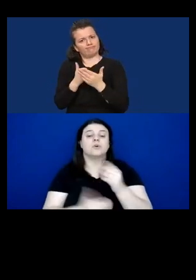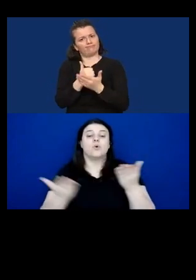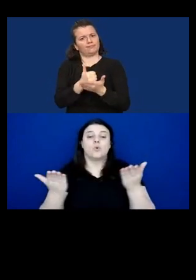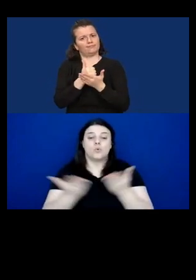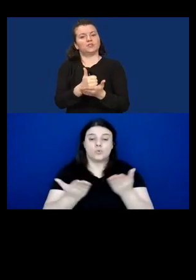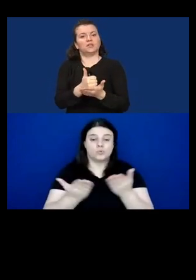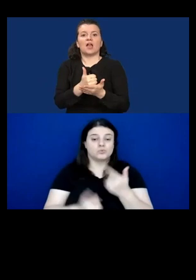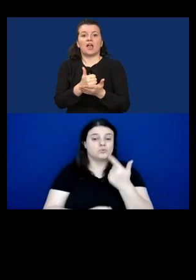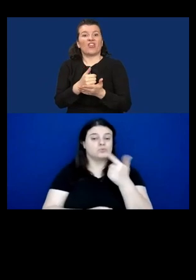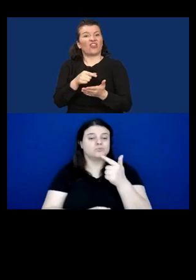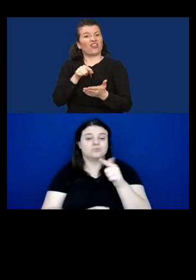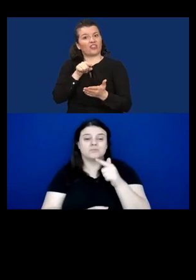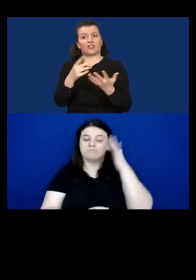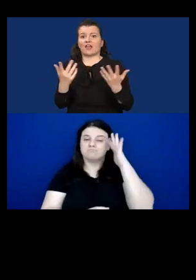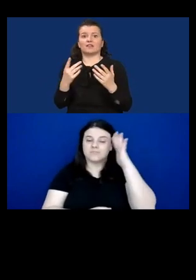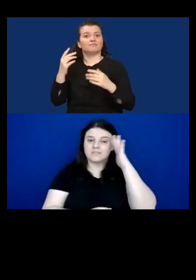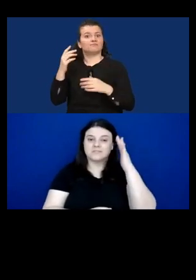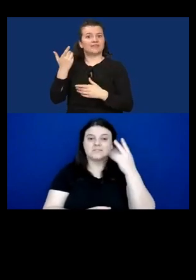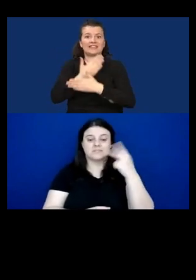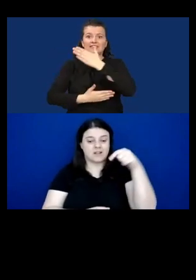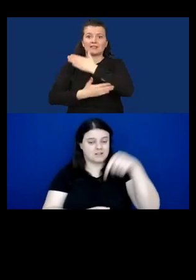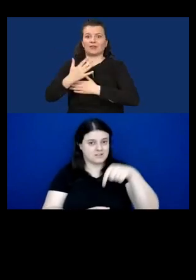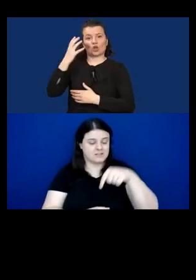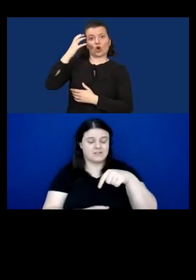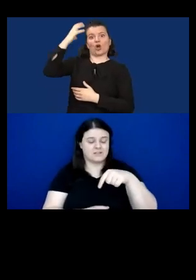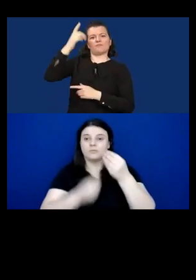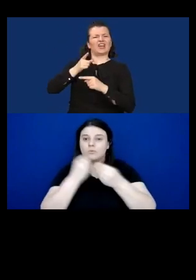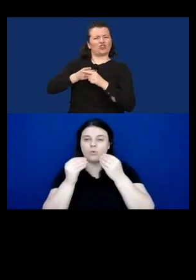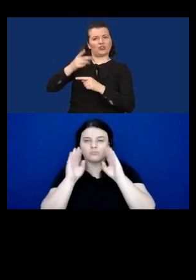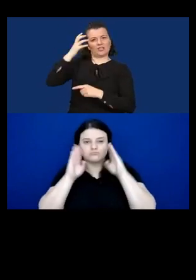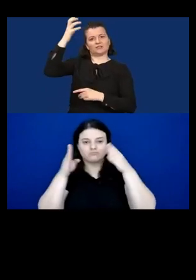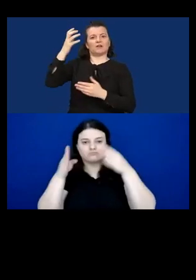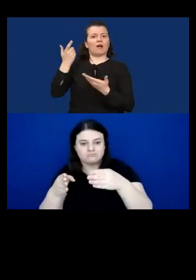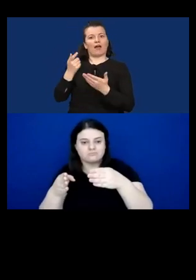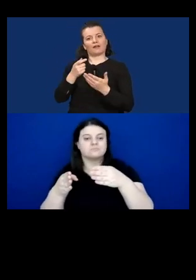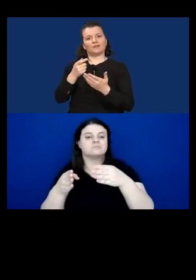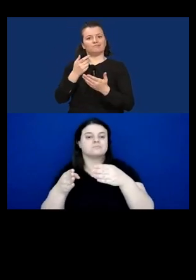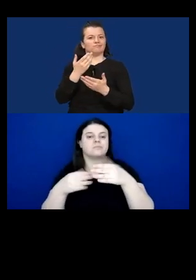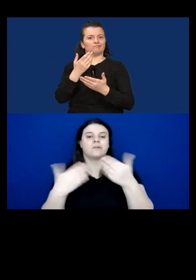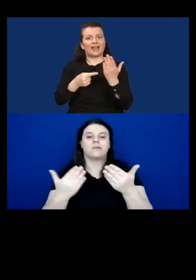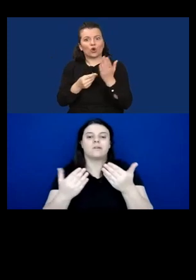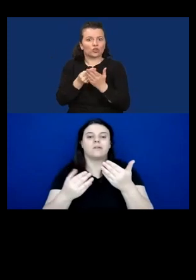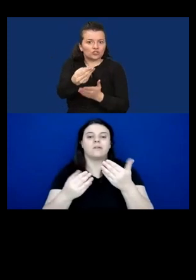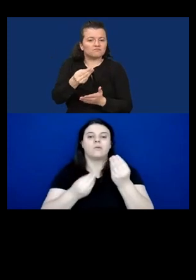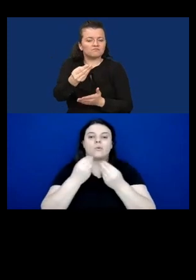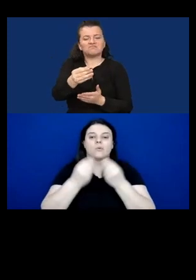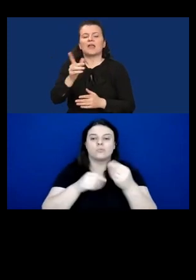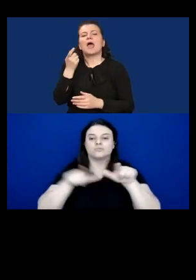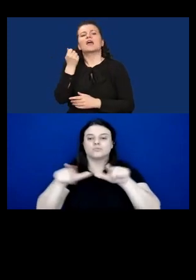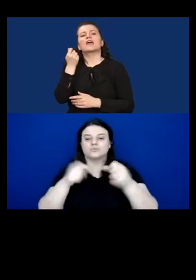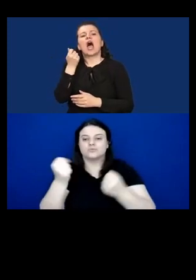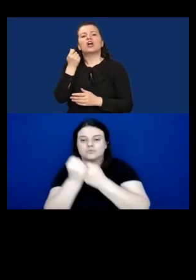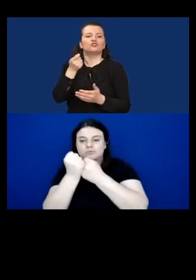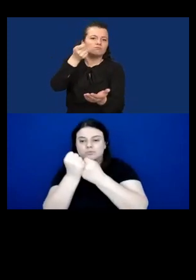in disability state provisions in Greece. These tend to be in cash or kind or in the form of support services